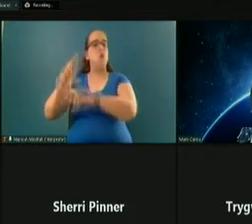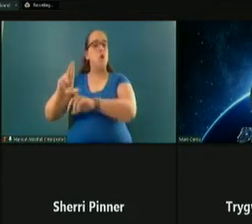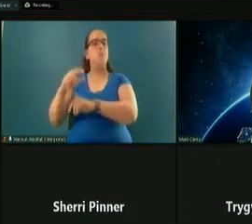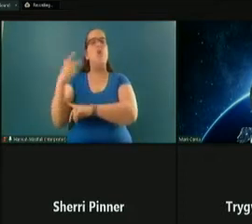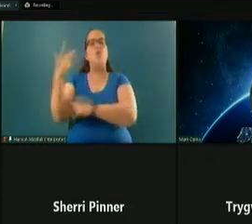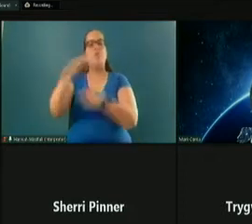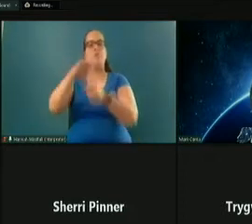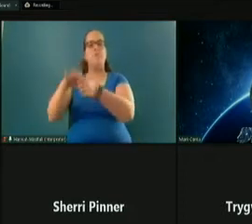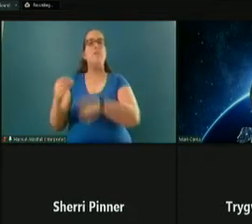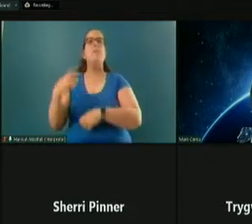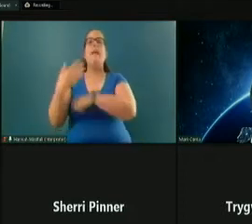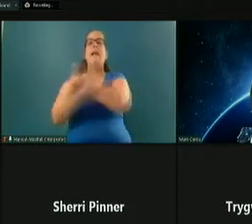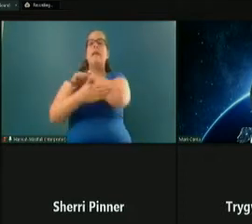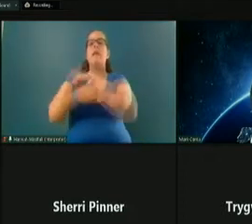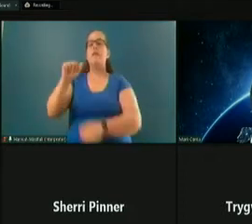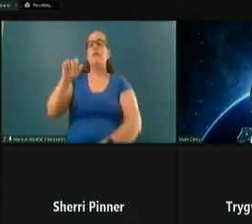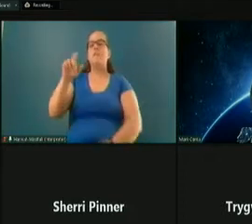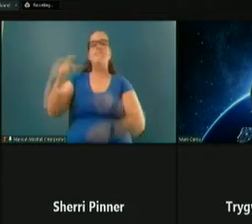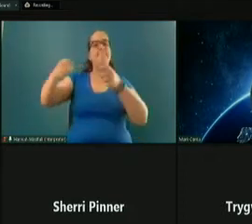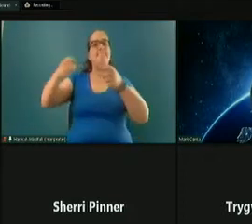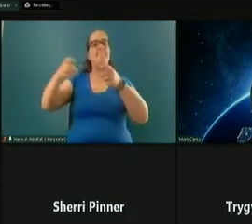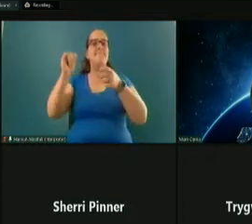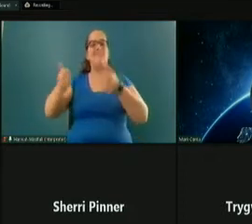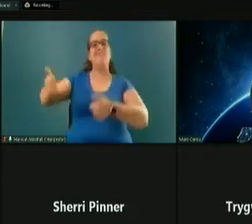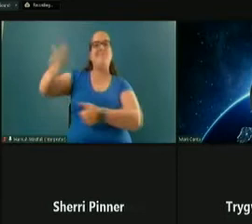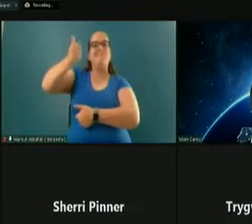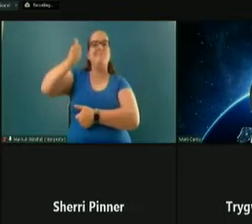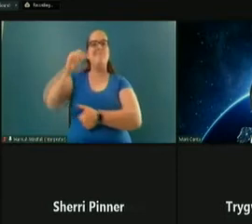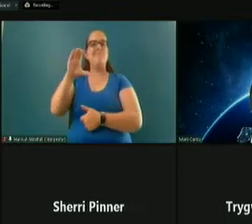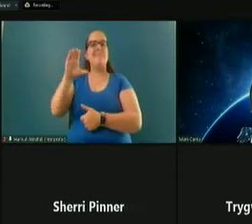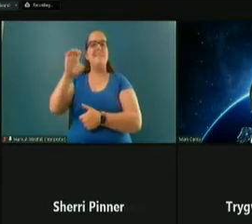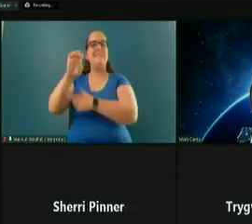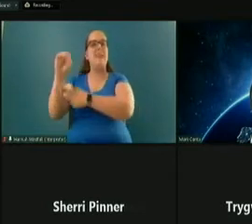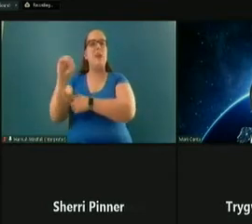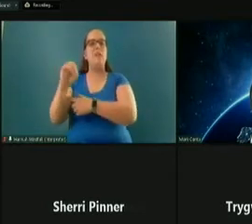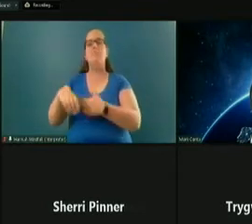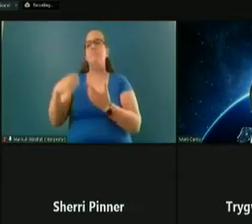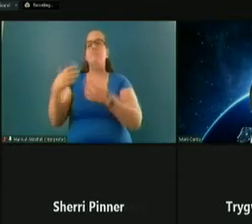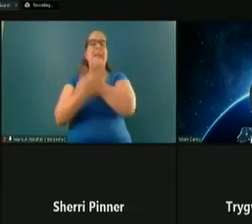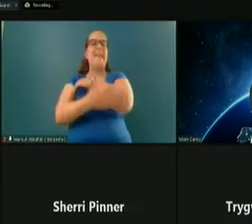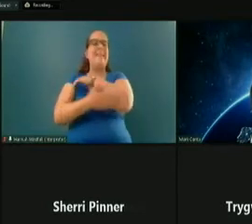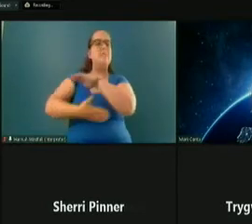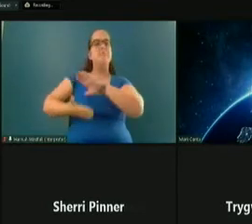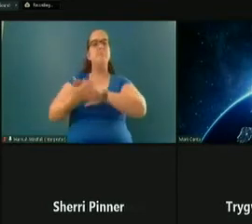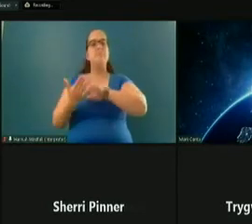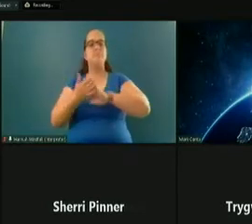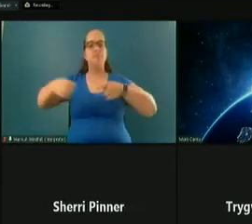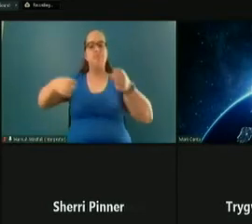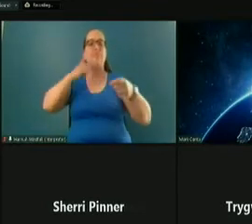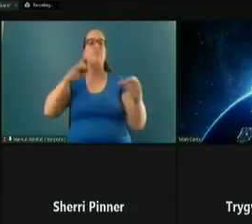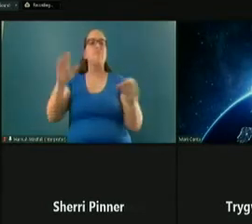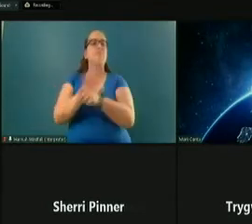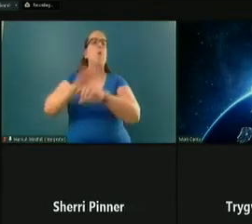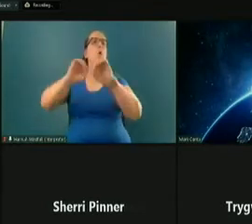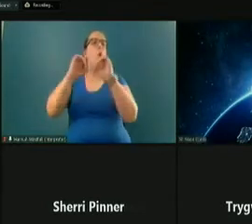County Administrator position is the CEO, the County Administrator for the whole organization.